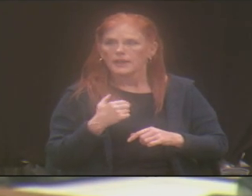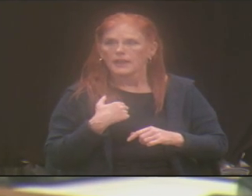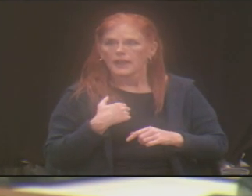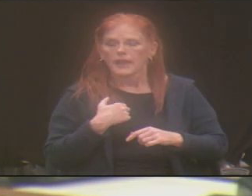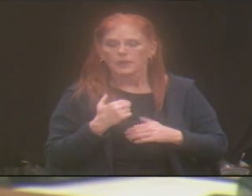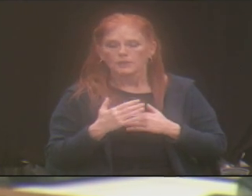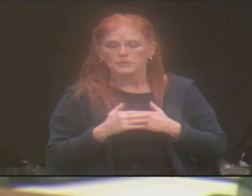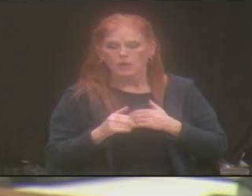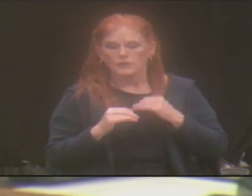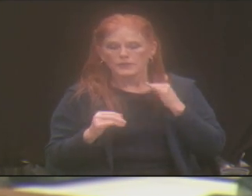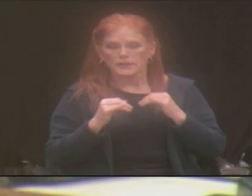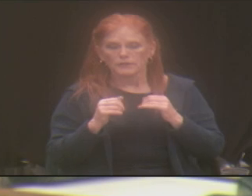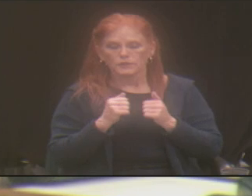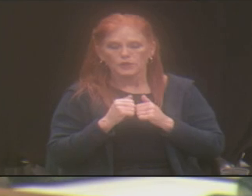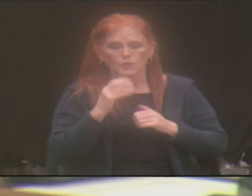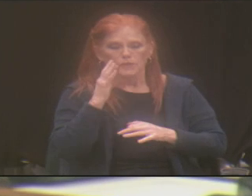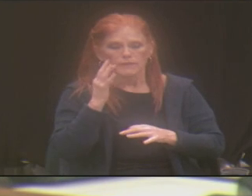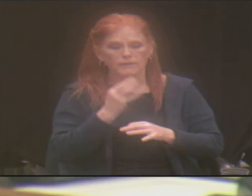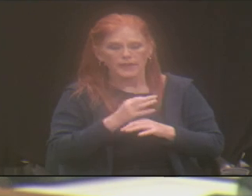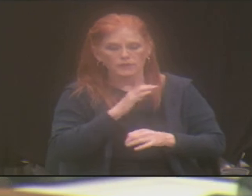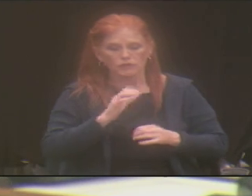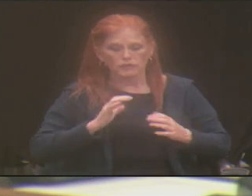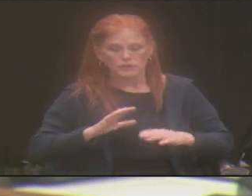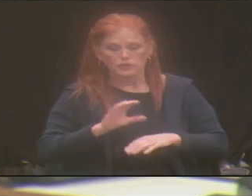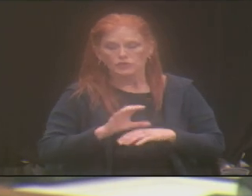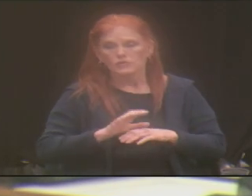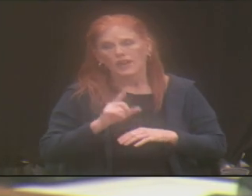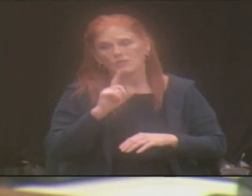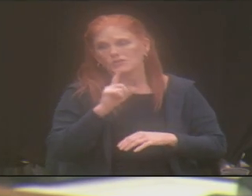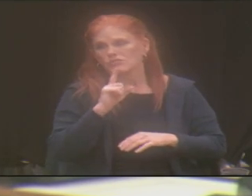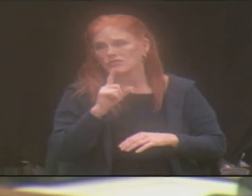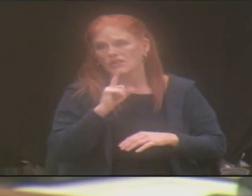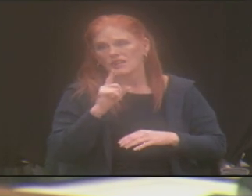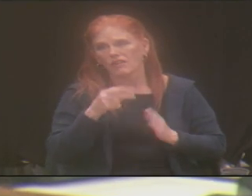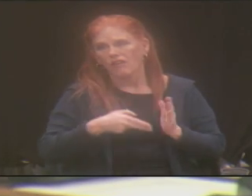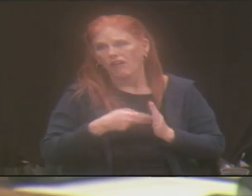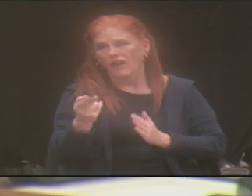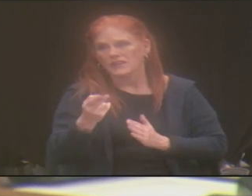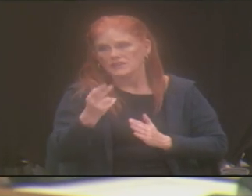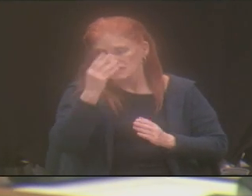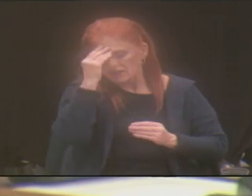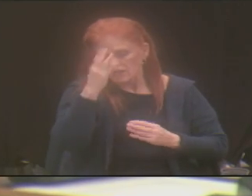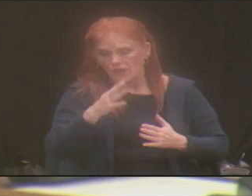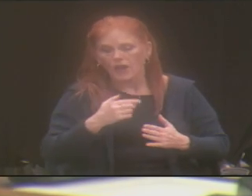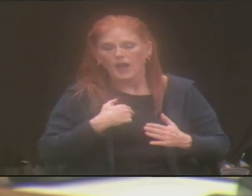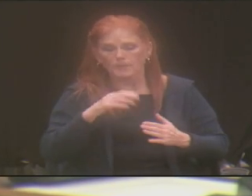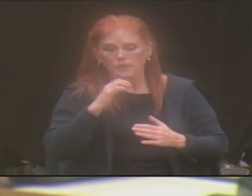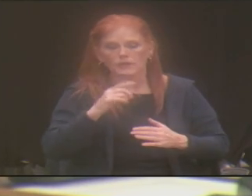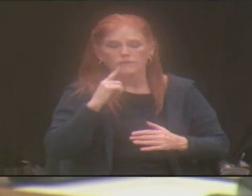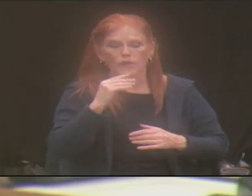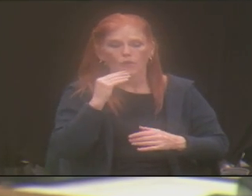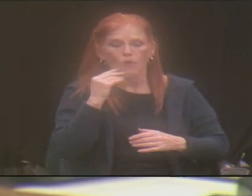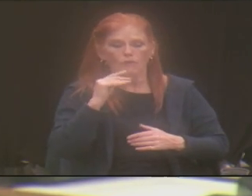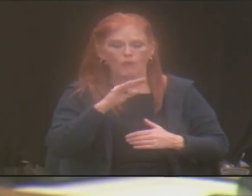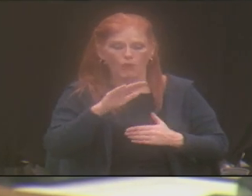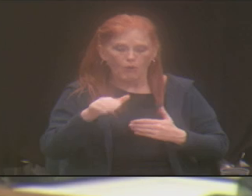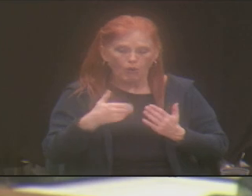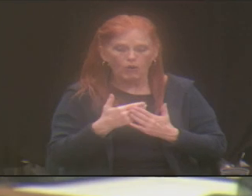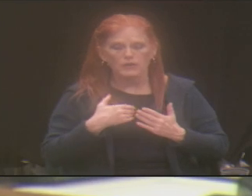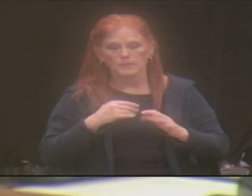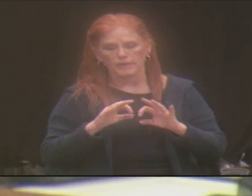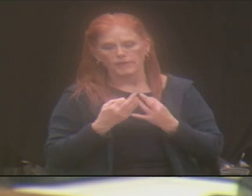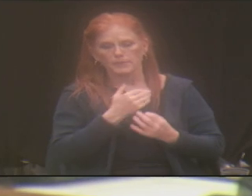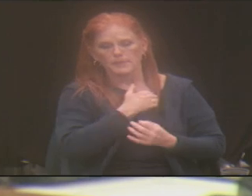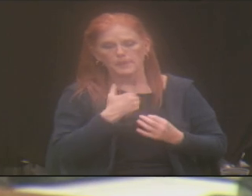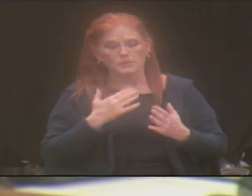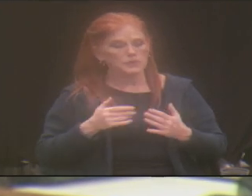interview with Faith Christian Church, I was very honest with the fact that I'm looking for a home for my entire family. And if that